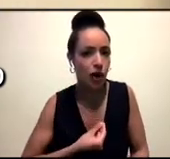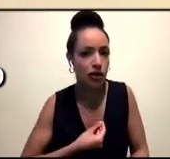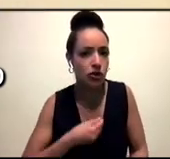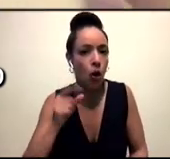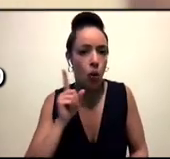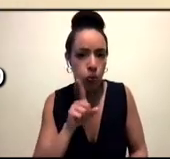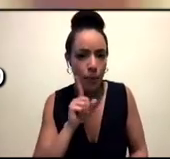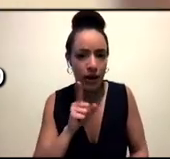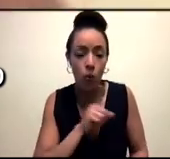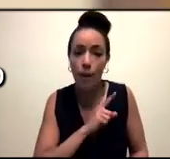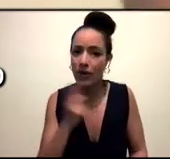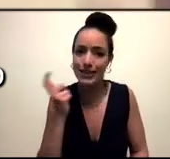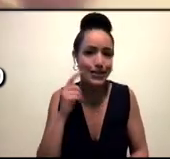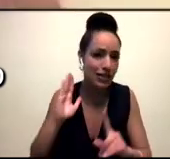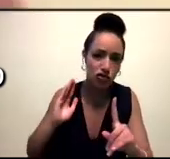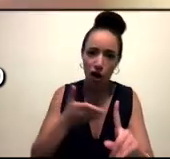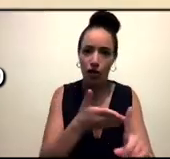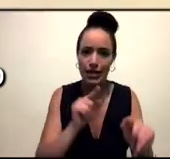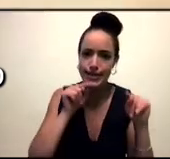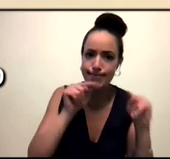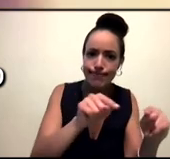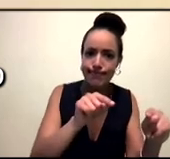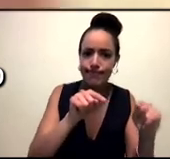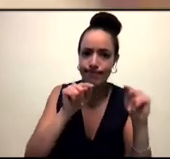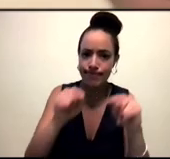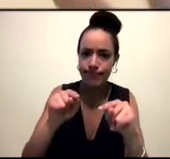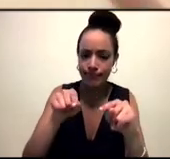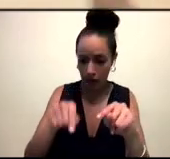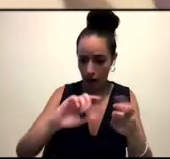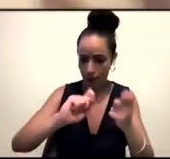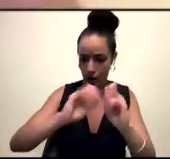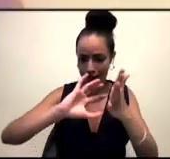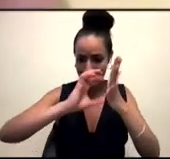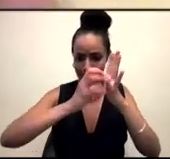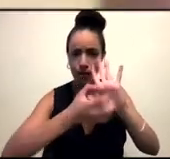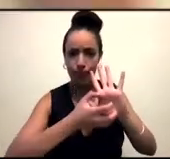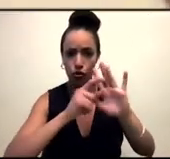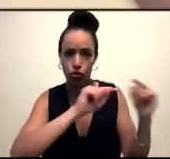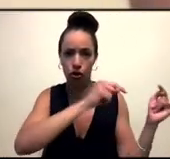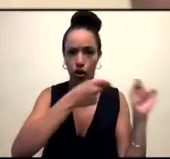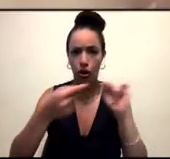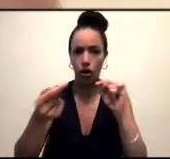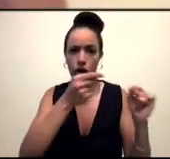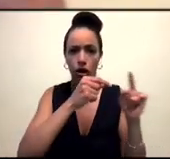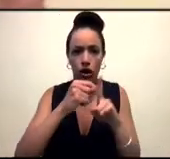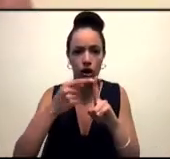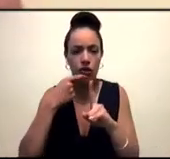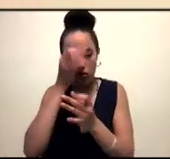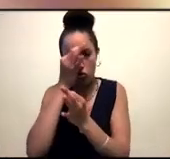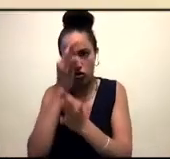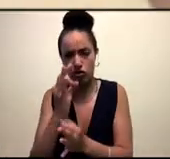that are being made into, you know, a symbol to, to rally around a conservative, to rally a conservative base around.